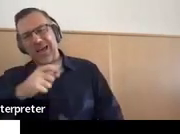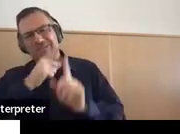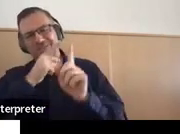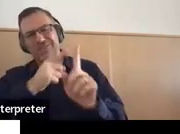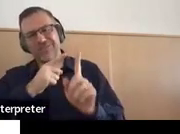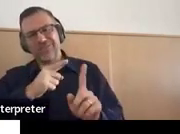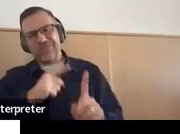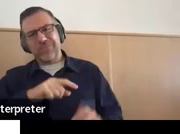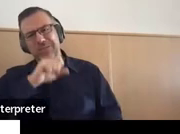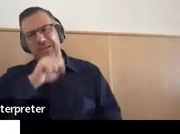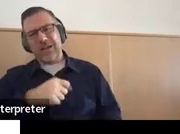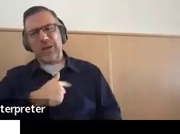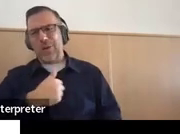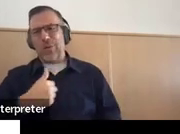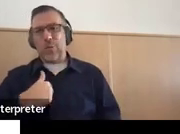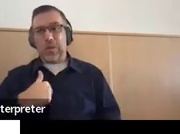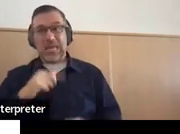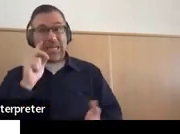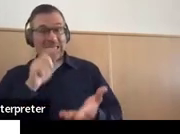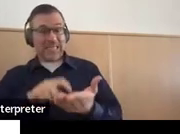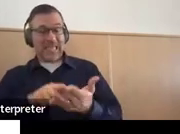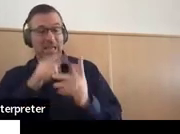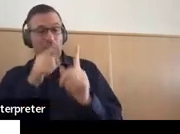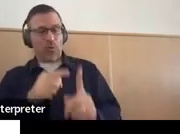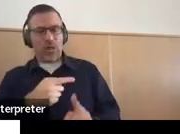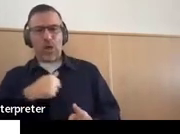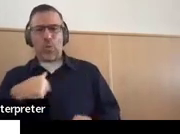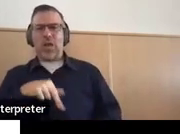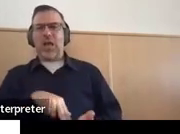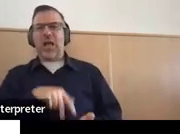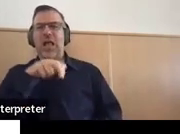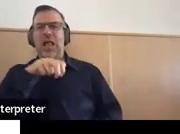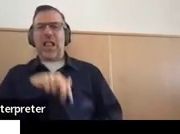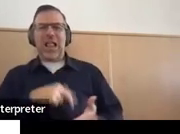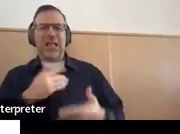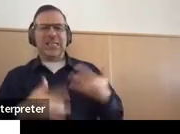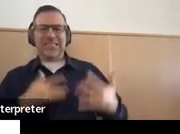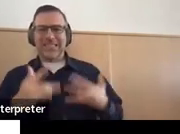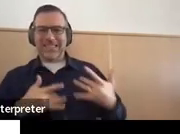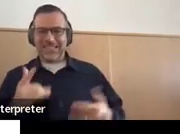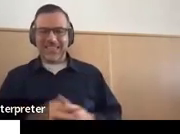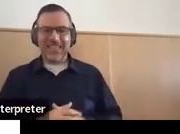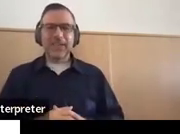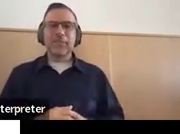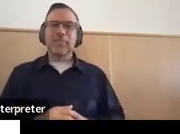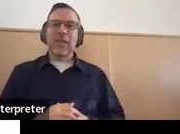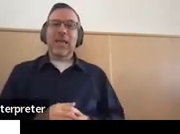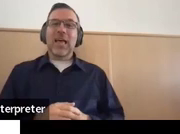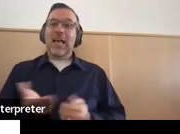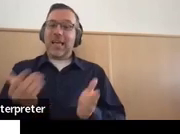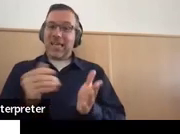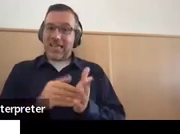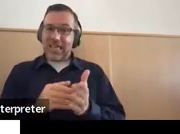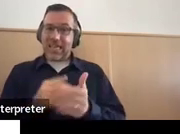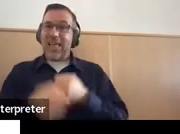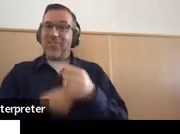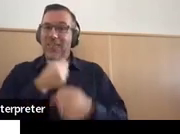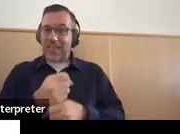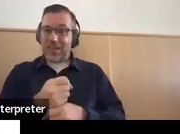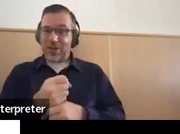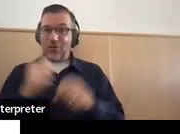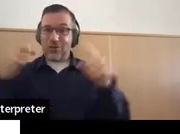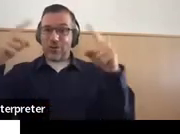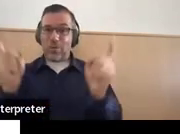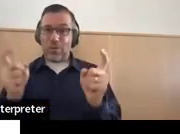us inordinately happy. And you can see that we left the years on and just